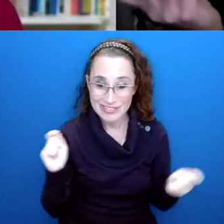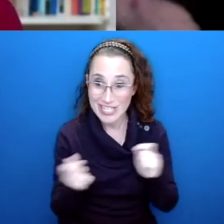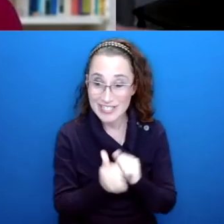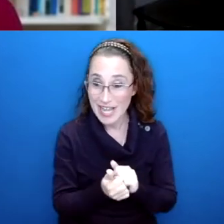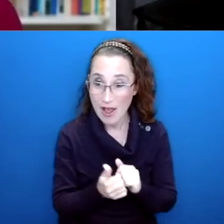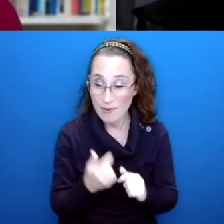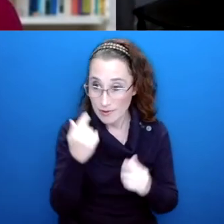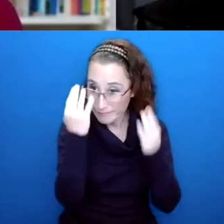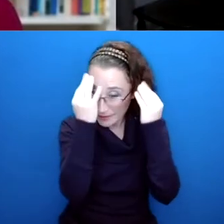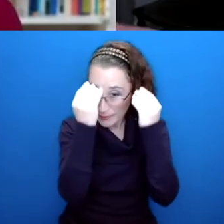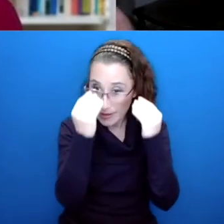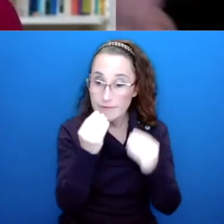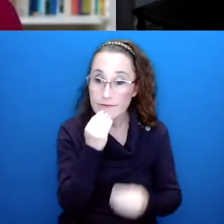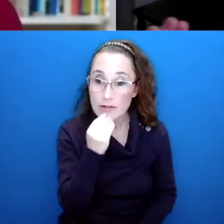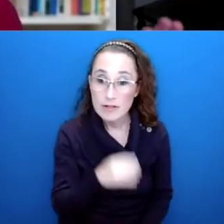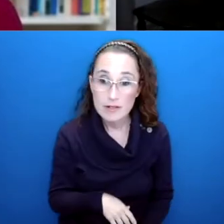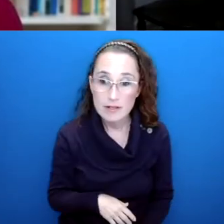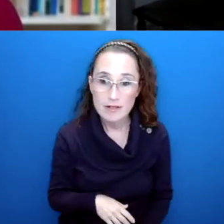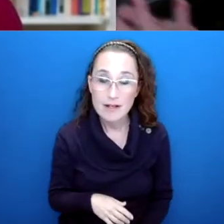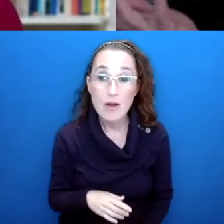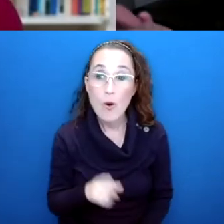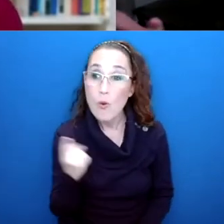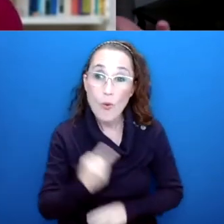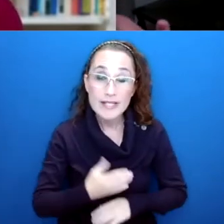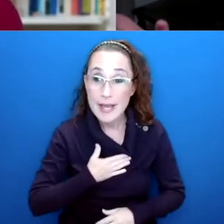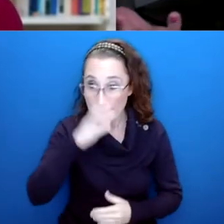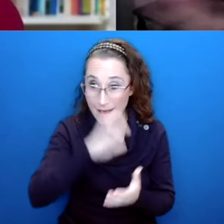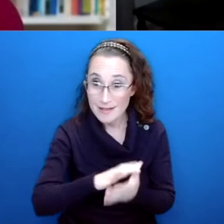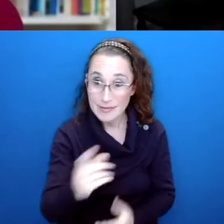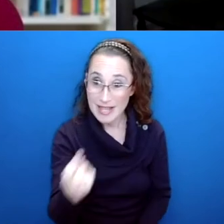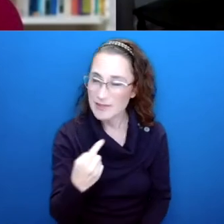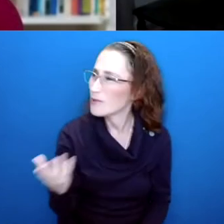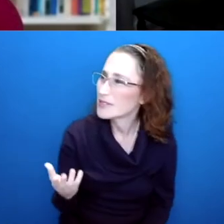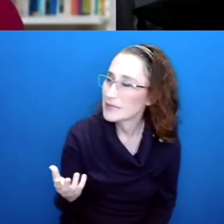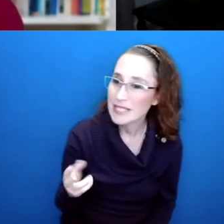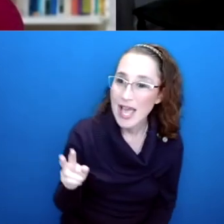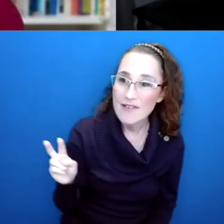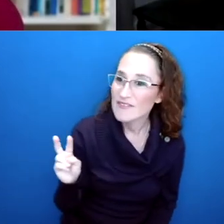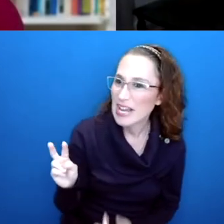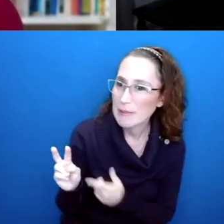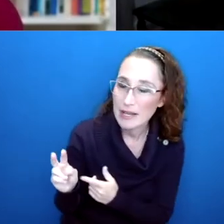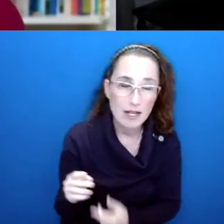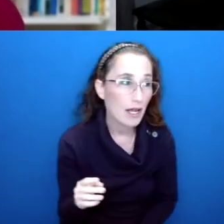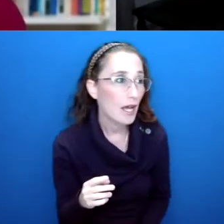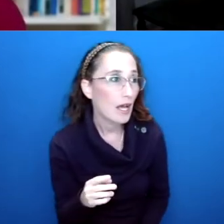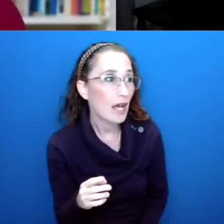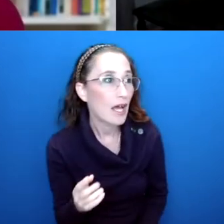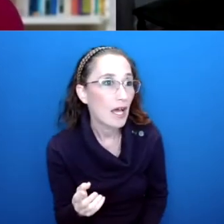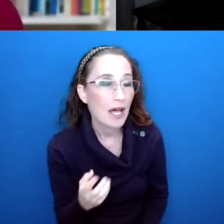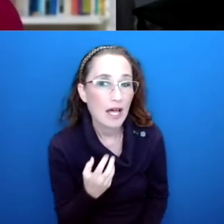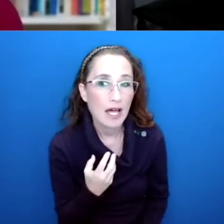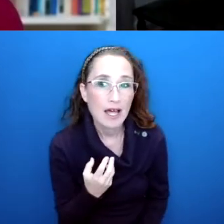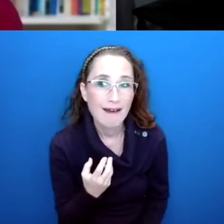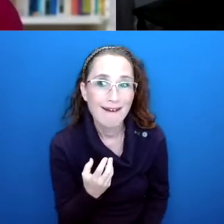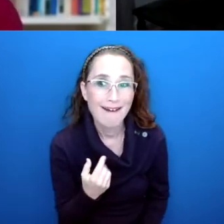that even though we talk about vitamins, you know, one day my husband turned to me and said, what is a vitamin? And I opened my mouth to answer. All I could think of was was like